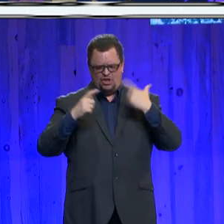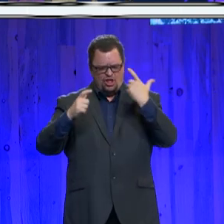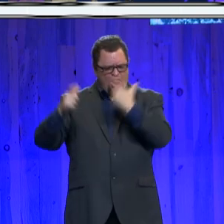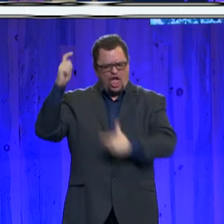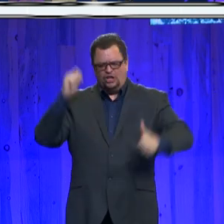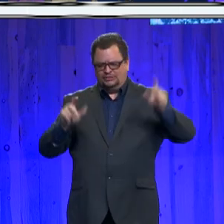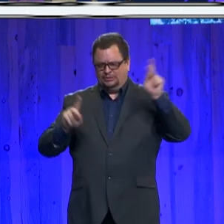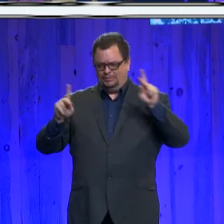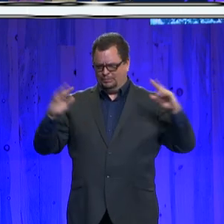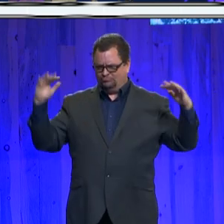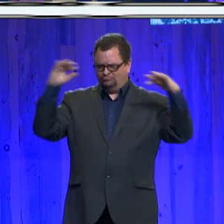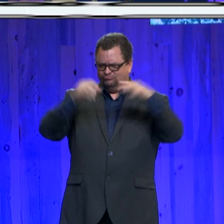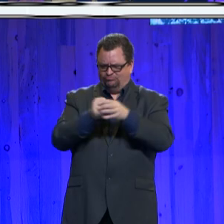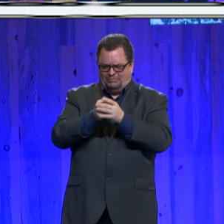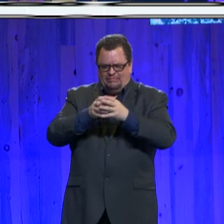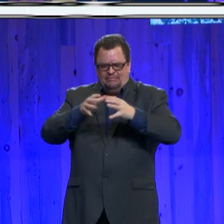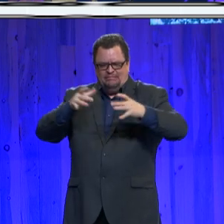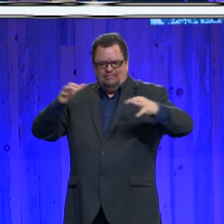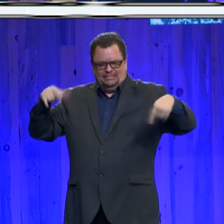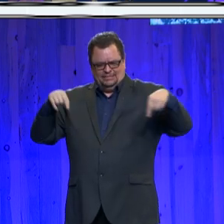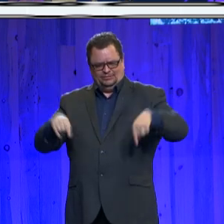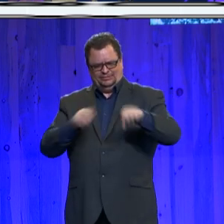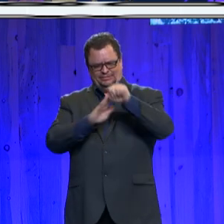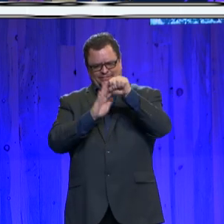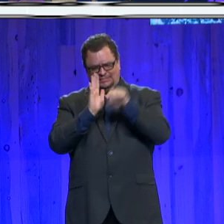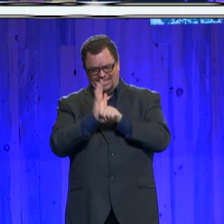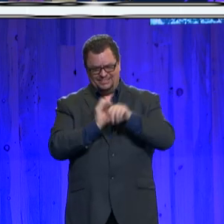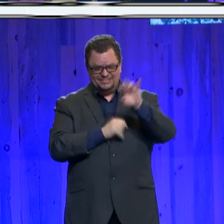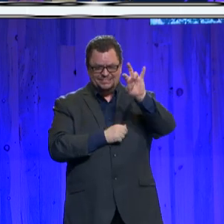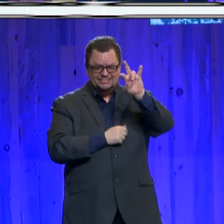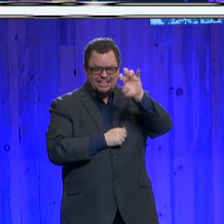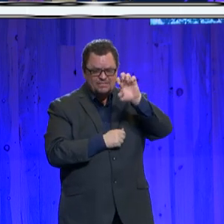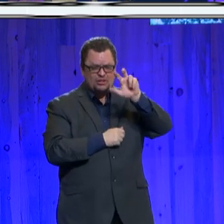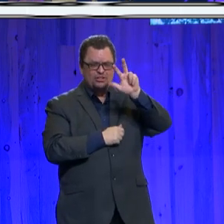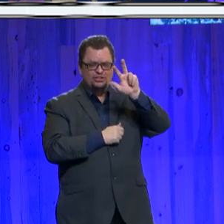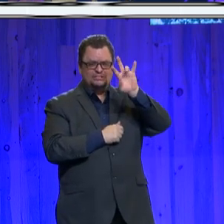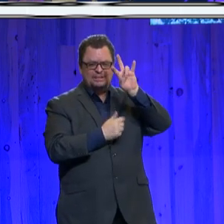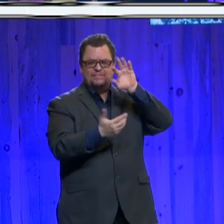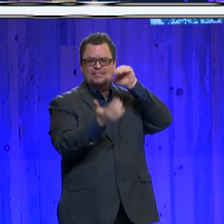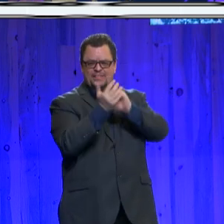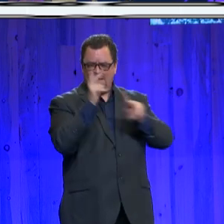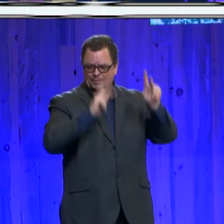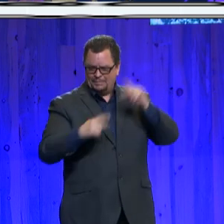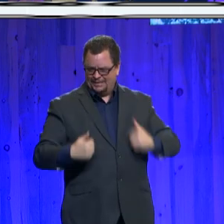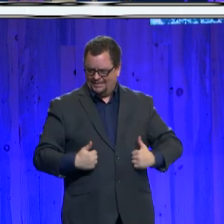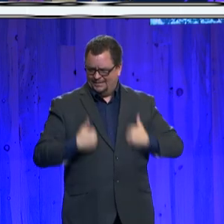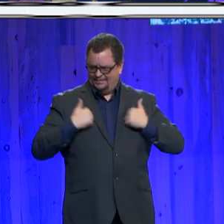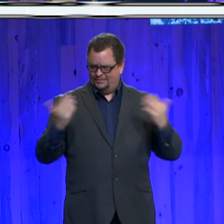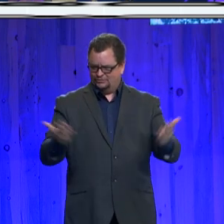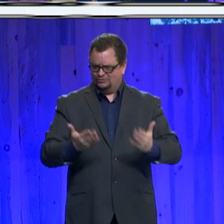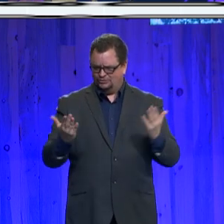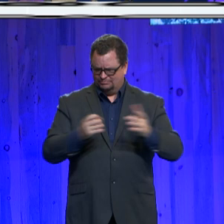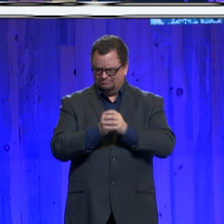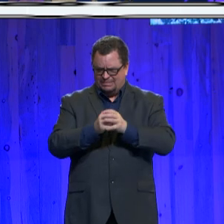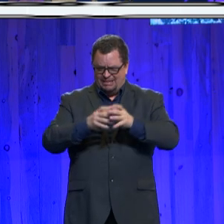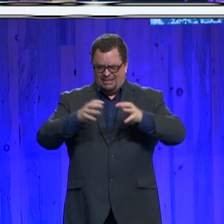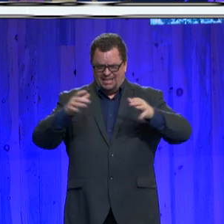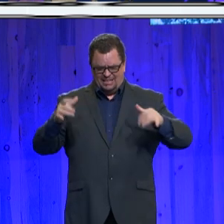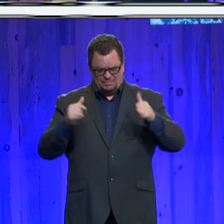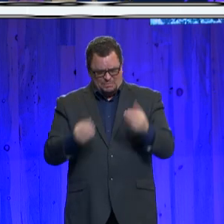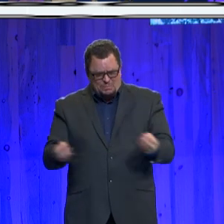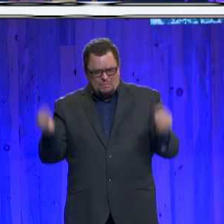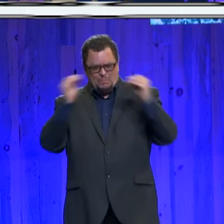737,000 residents. We have more people than three U.S. states and the District of Columbia.